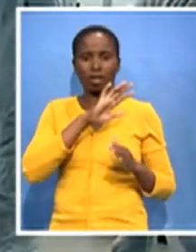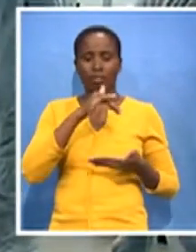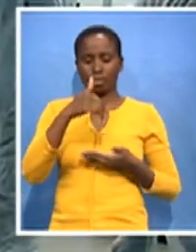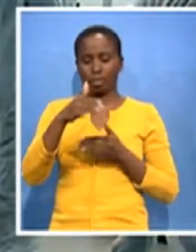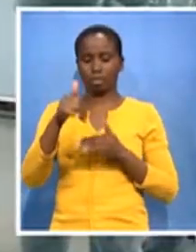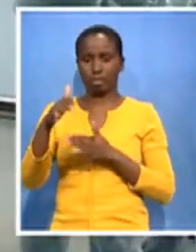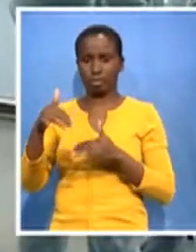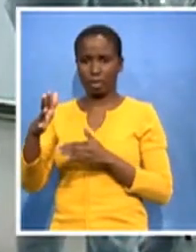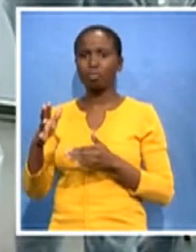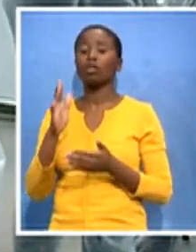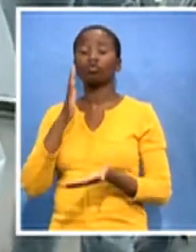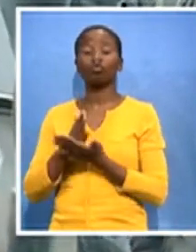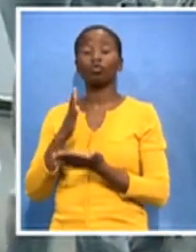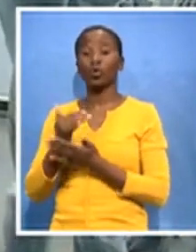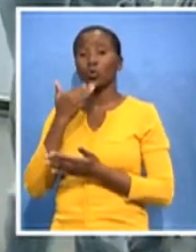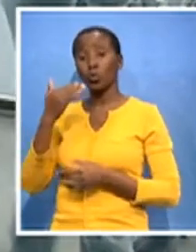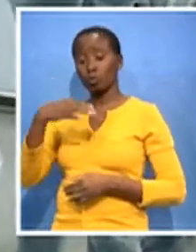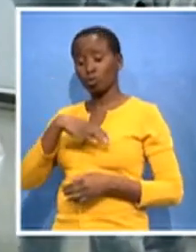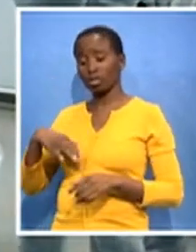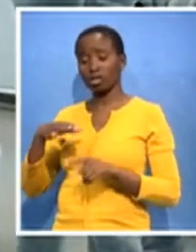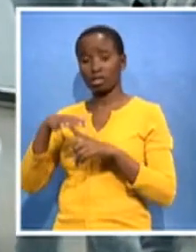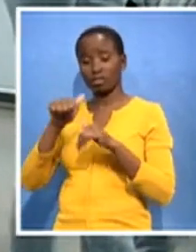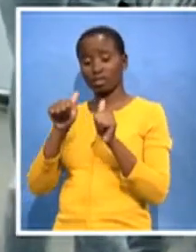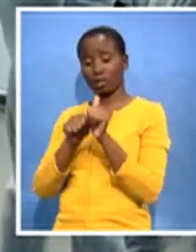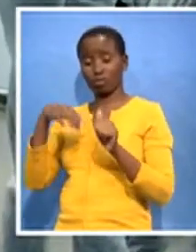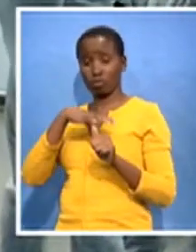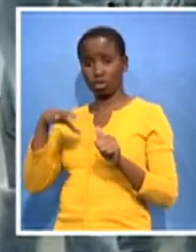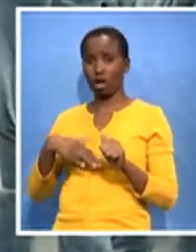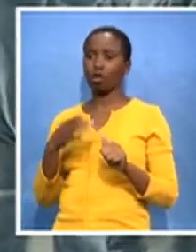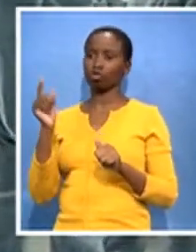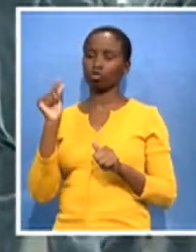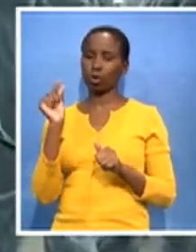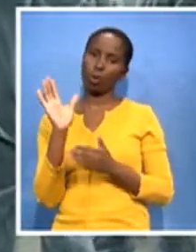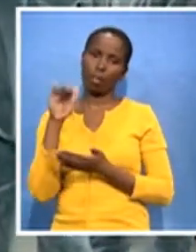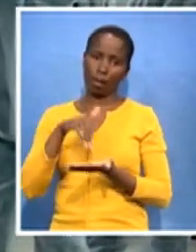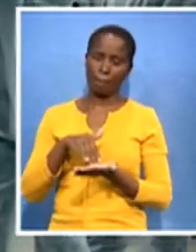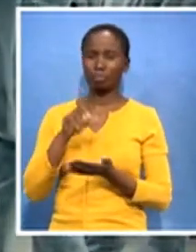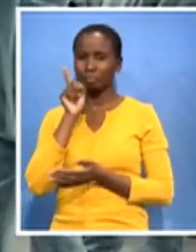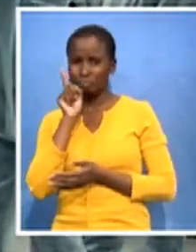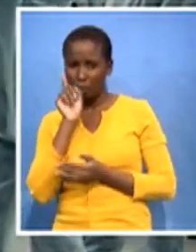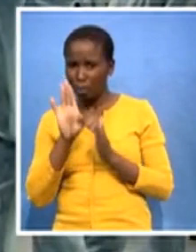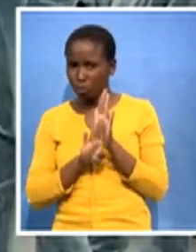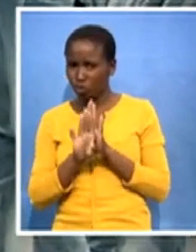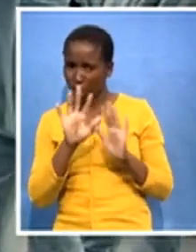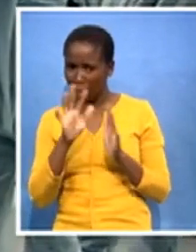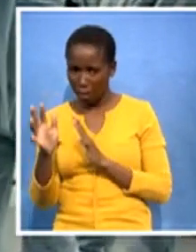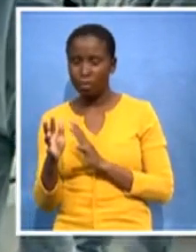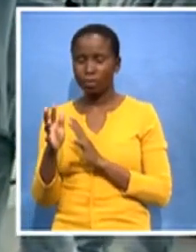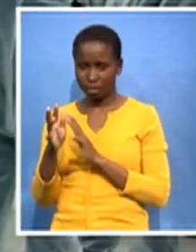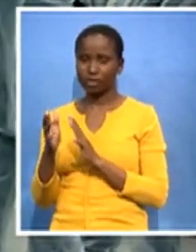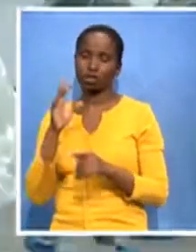an oversight visit, to find out exactly what progress has been made to produce this JNG vaccine, which they are hoping to produce this year in June.